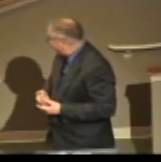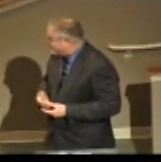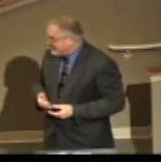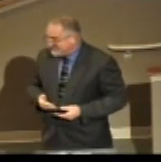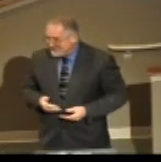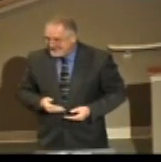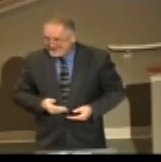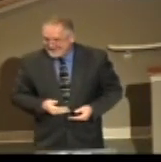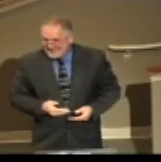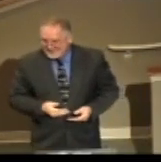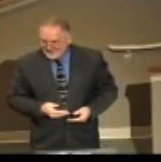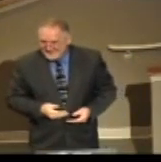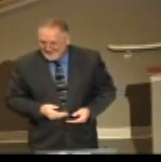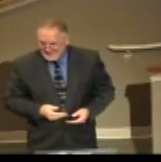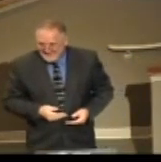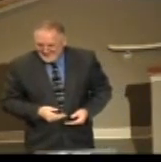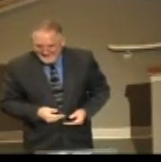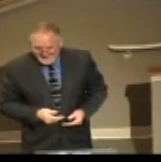Wait till I get into this one.